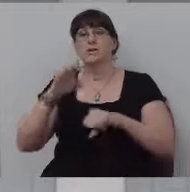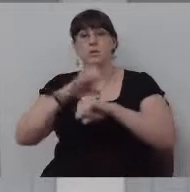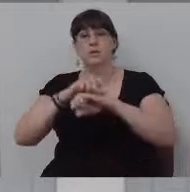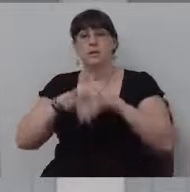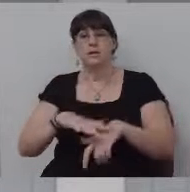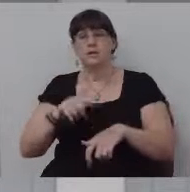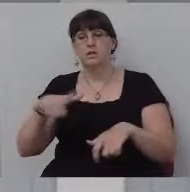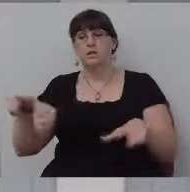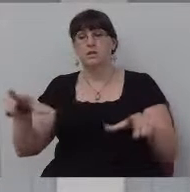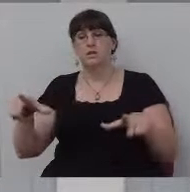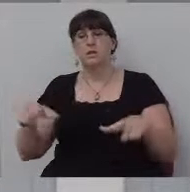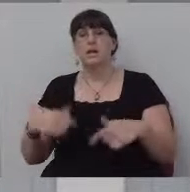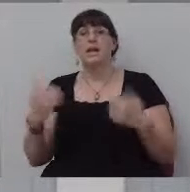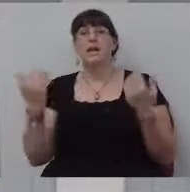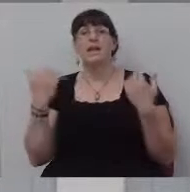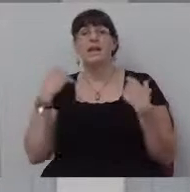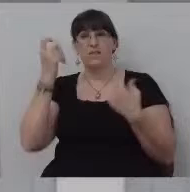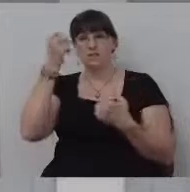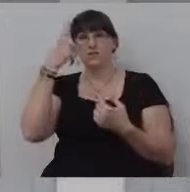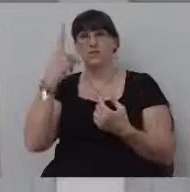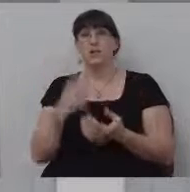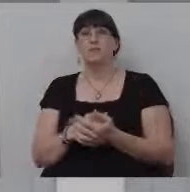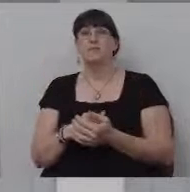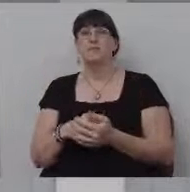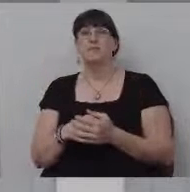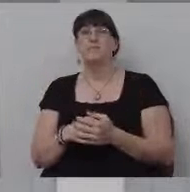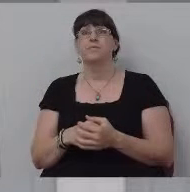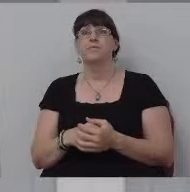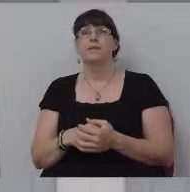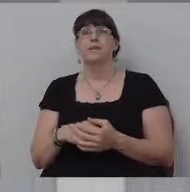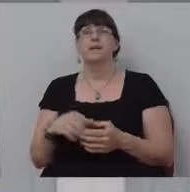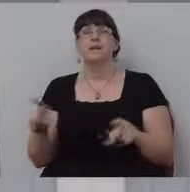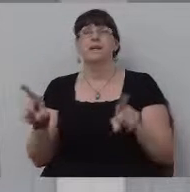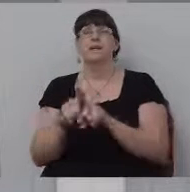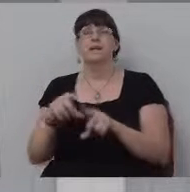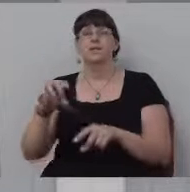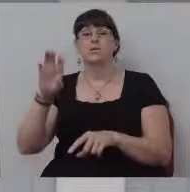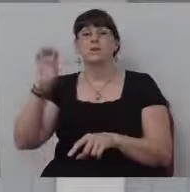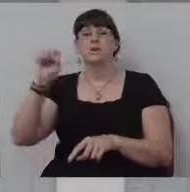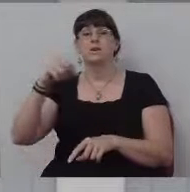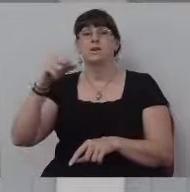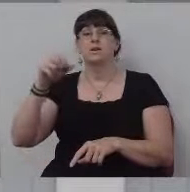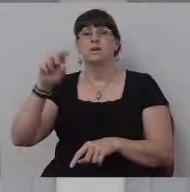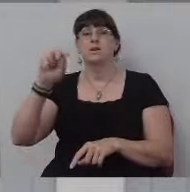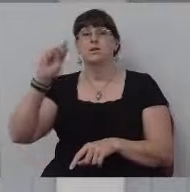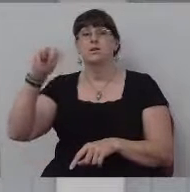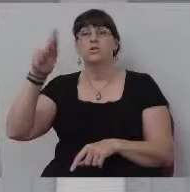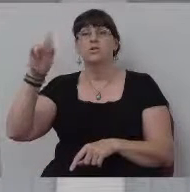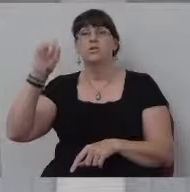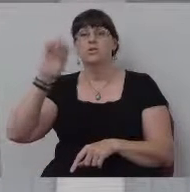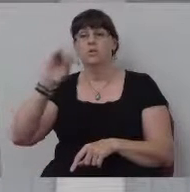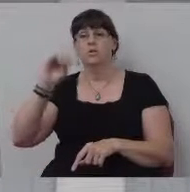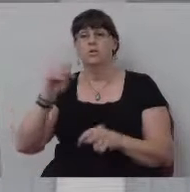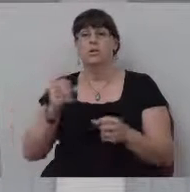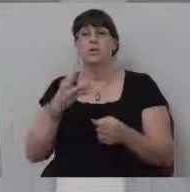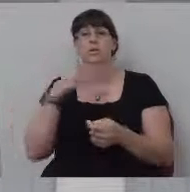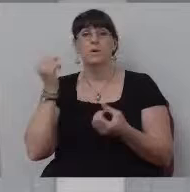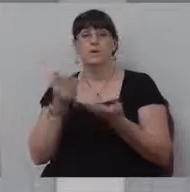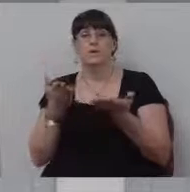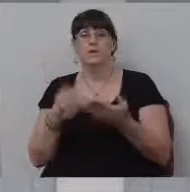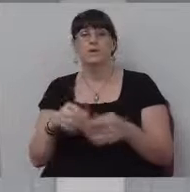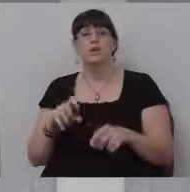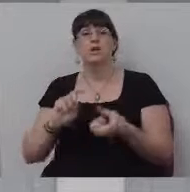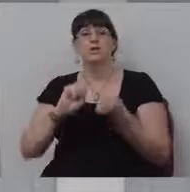make it have any sense. It's like, um, you know, when, uh, Sergio, when, uh, Nuno was here to translate from, uh,